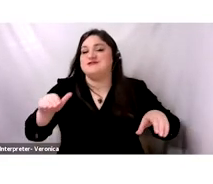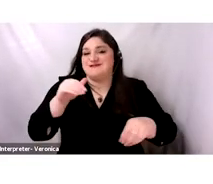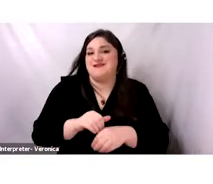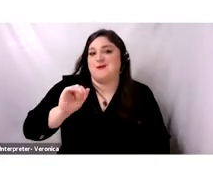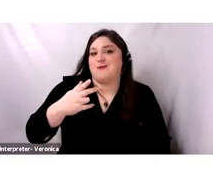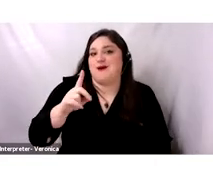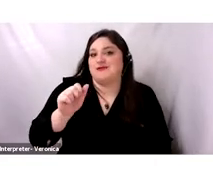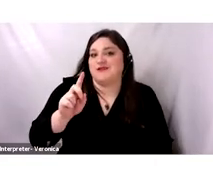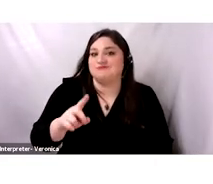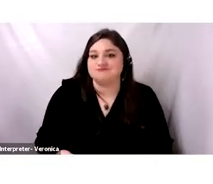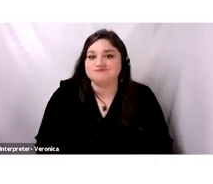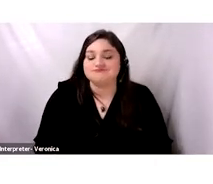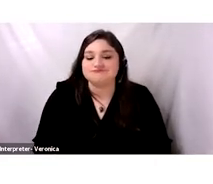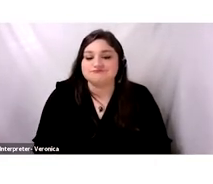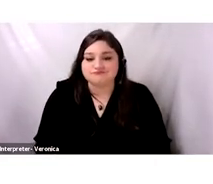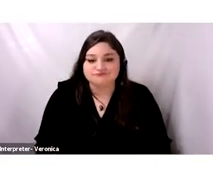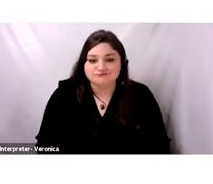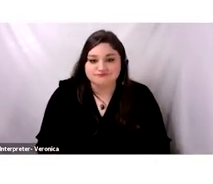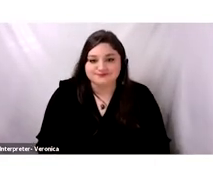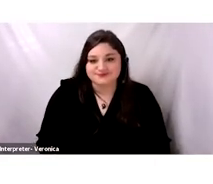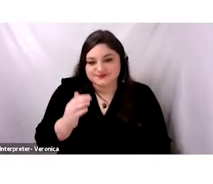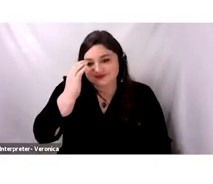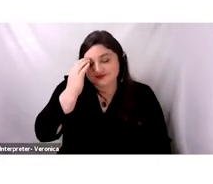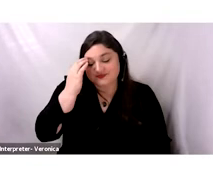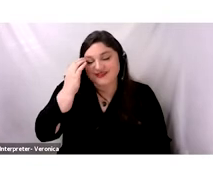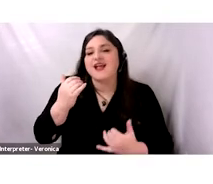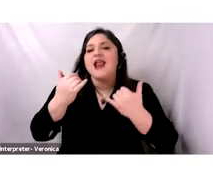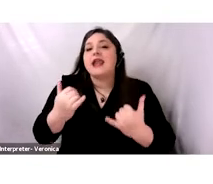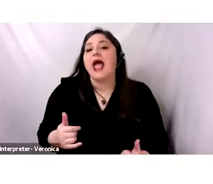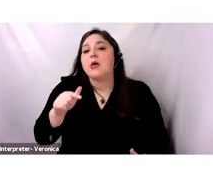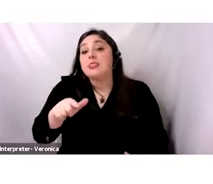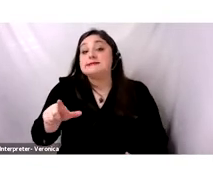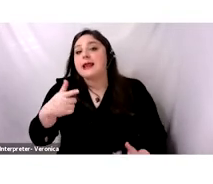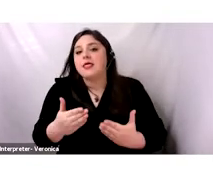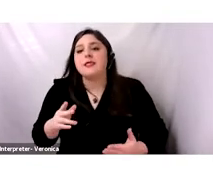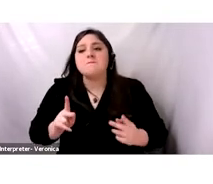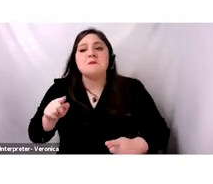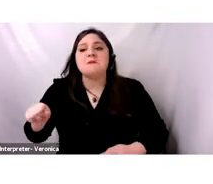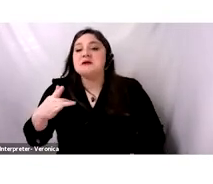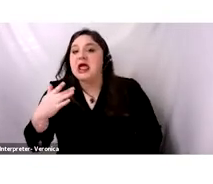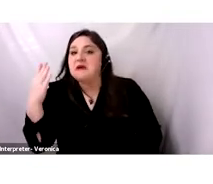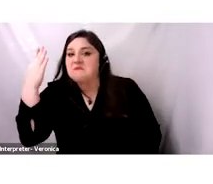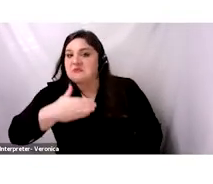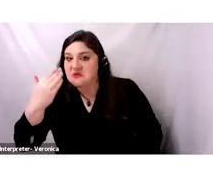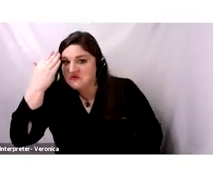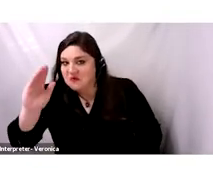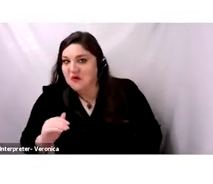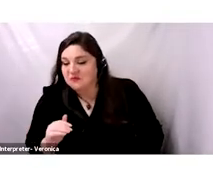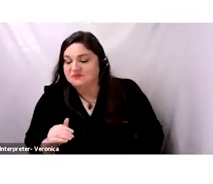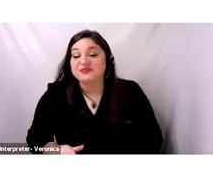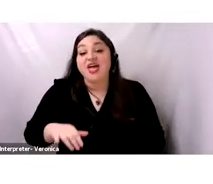Another small thing that few actually know, this is a period where social etiquette,